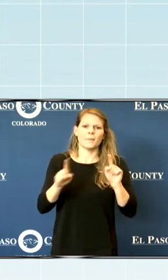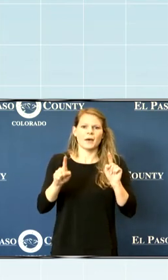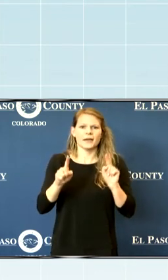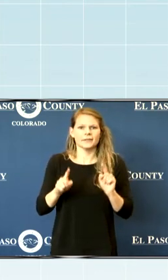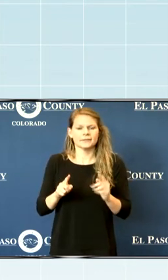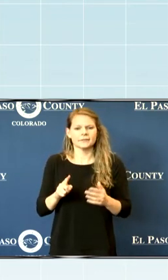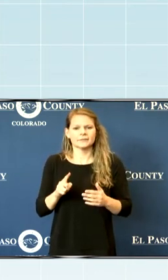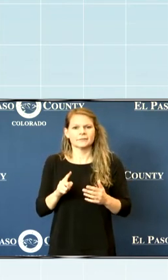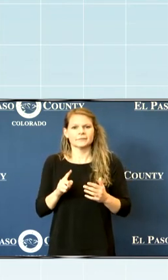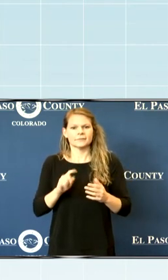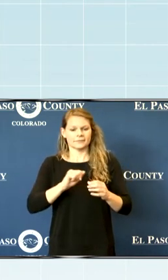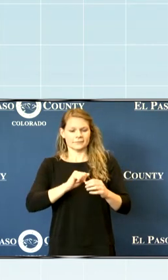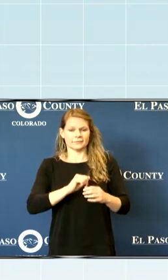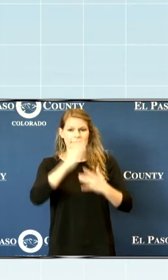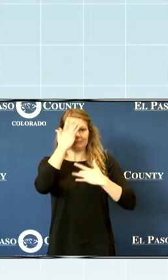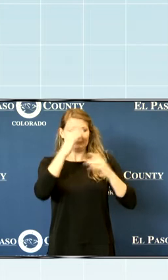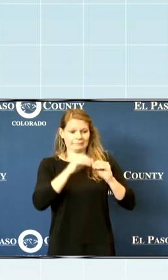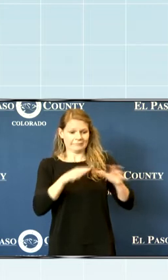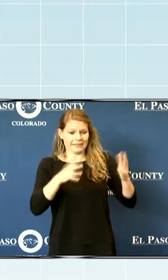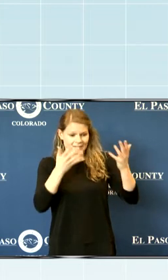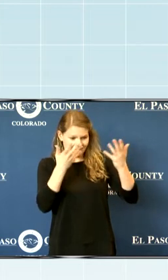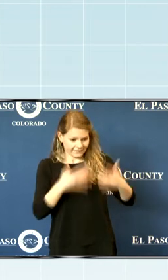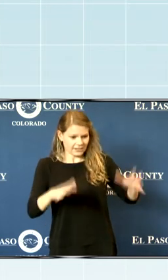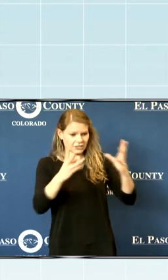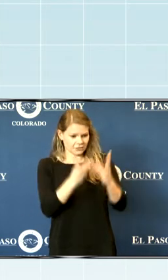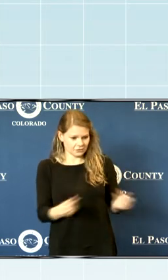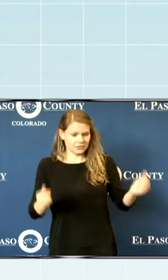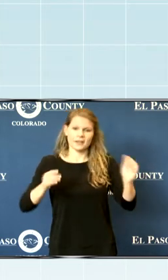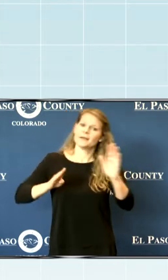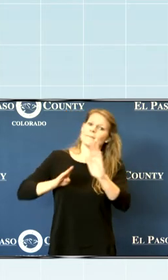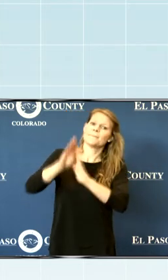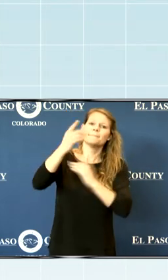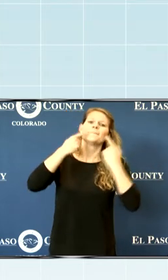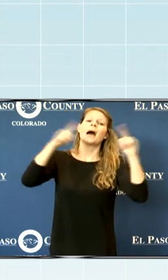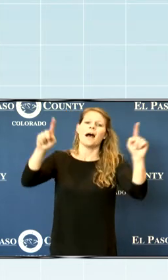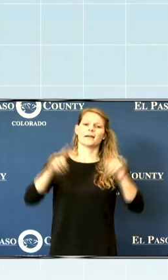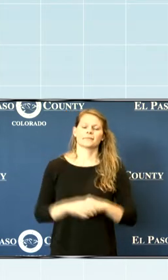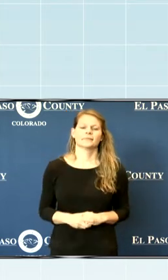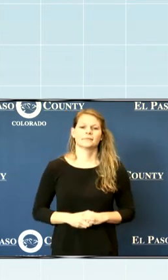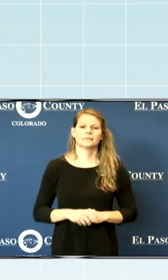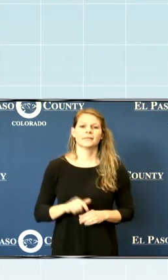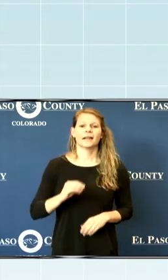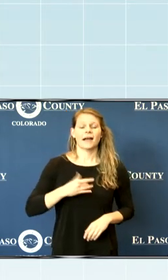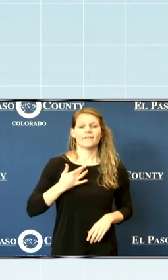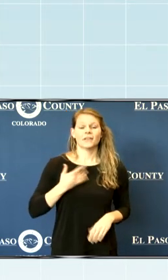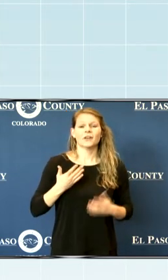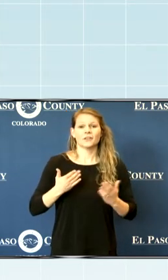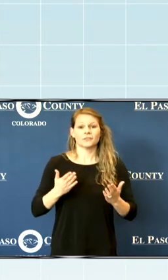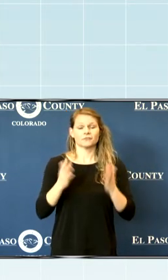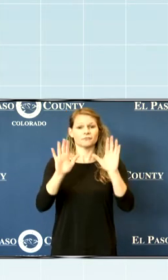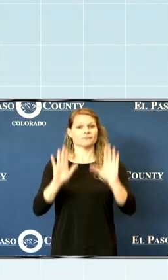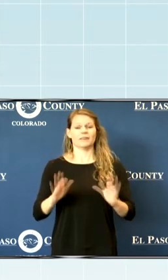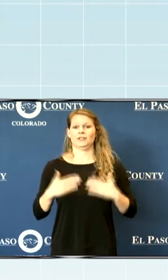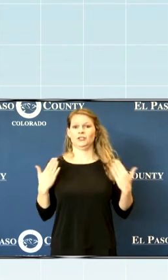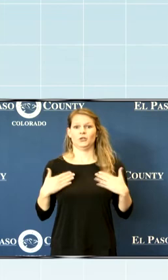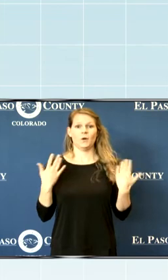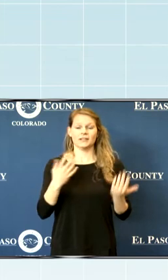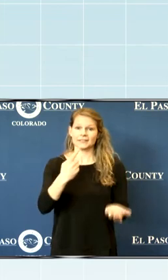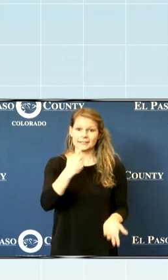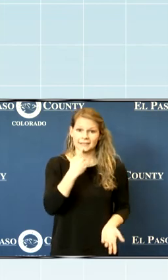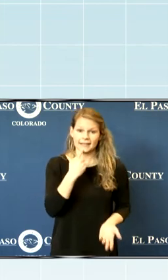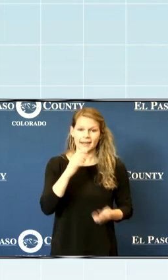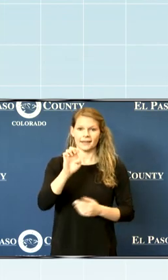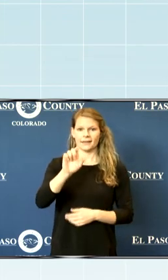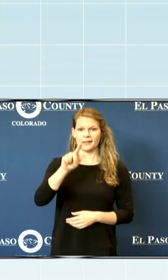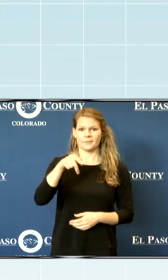on the other side of this pandemic thriving. It gives me great joy to say that El Paso County has